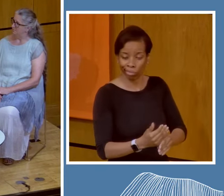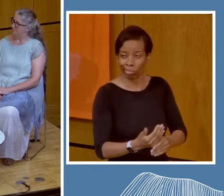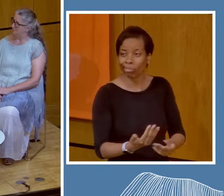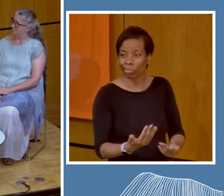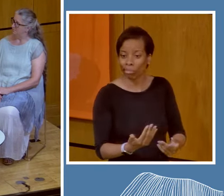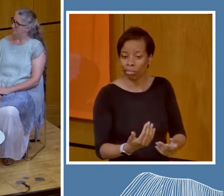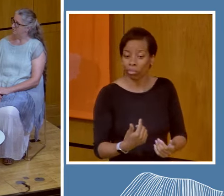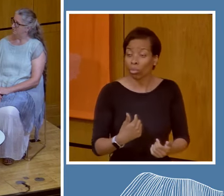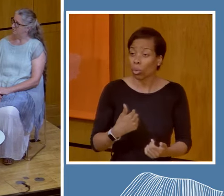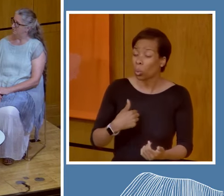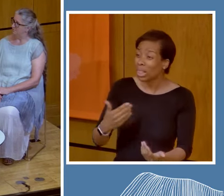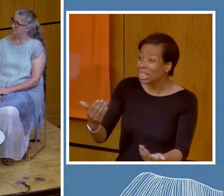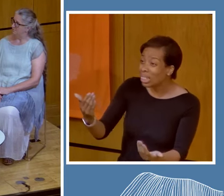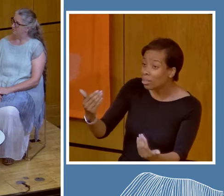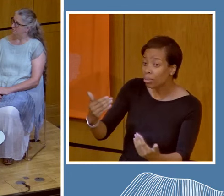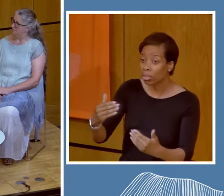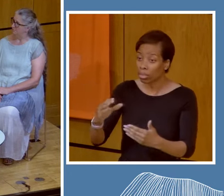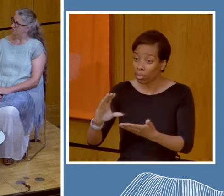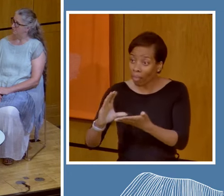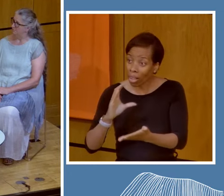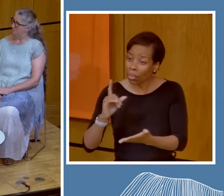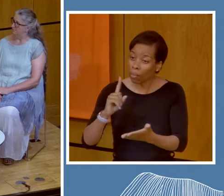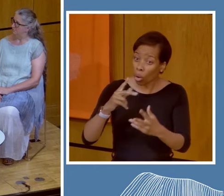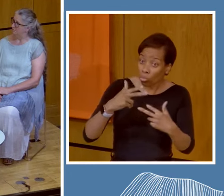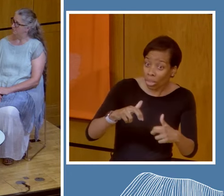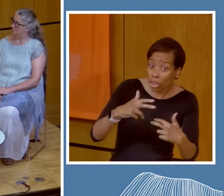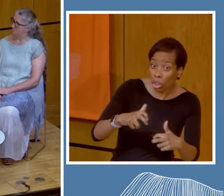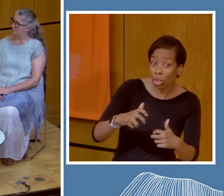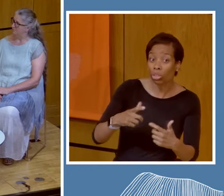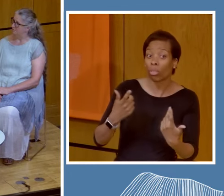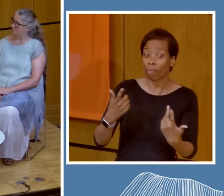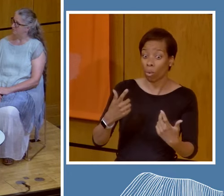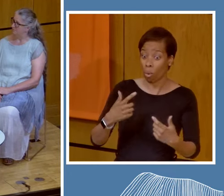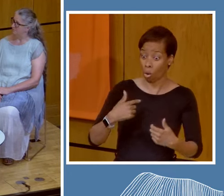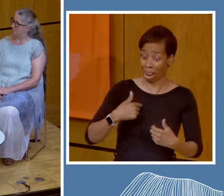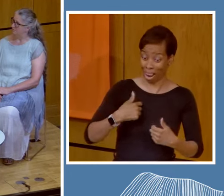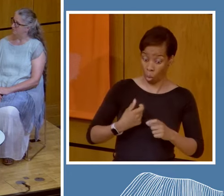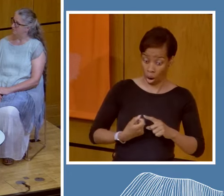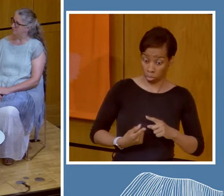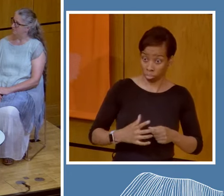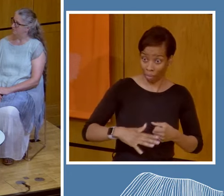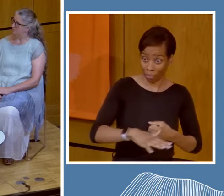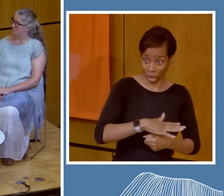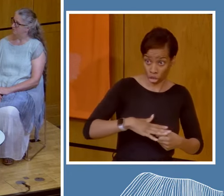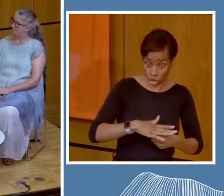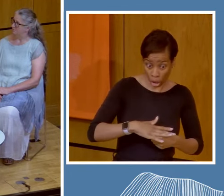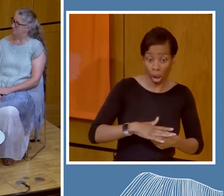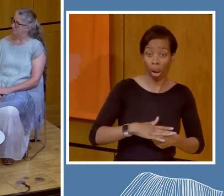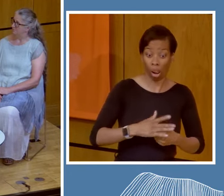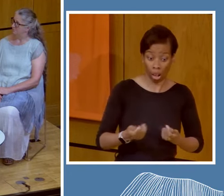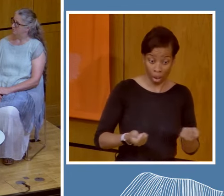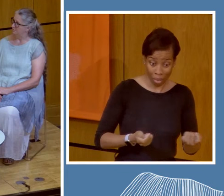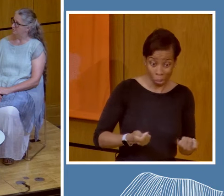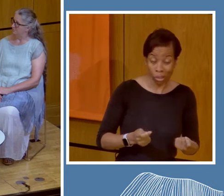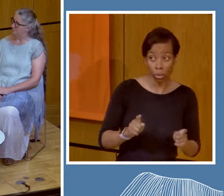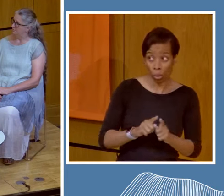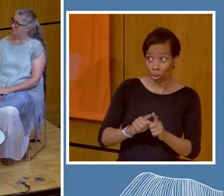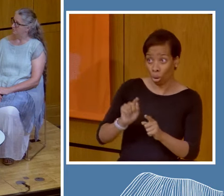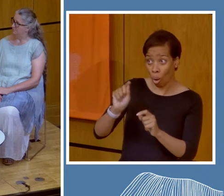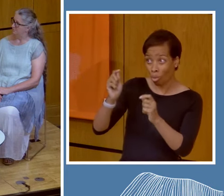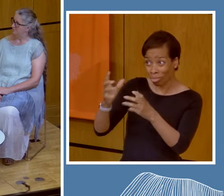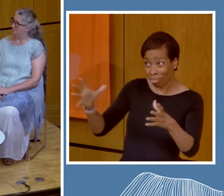to gain research funding, both from the provincial, territorial and federal governments, as well as from research